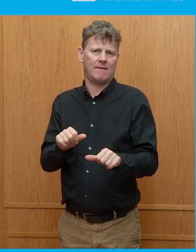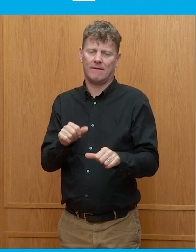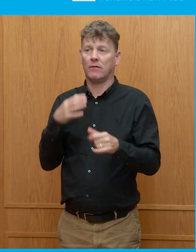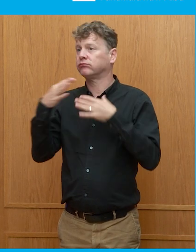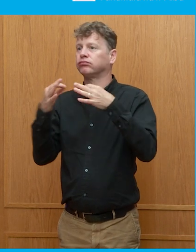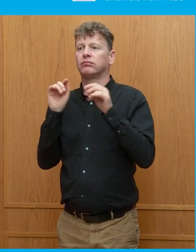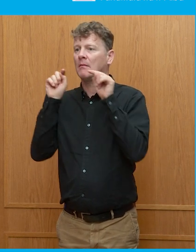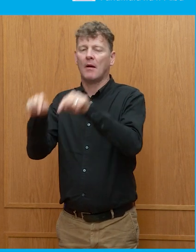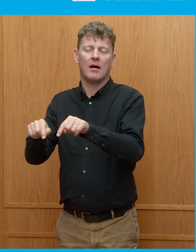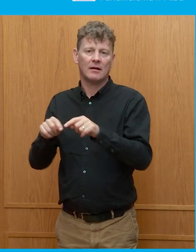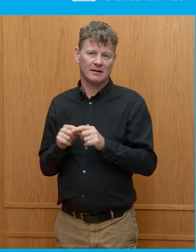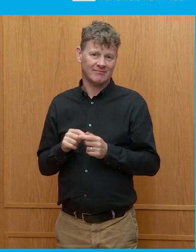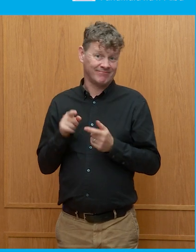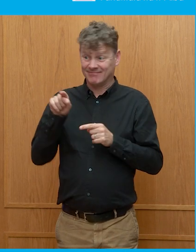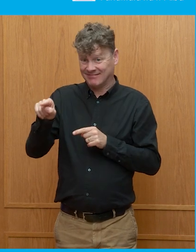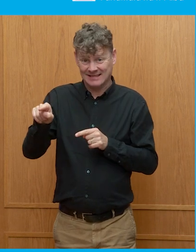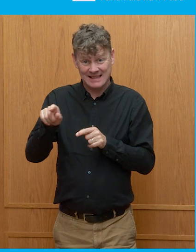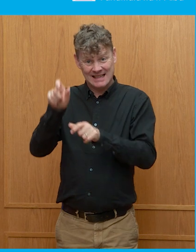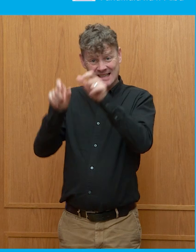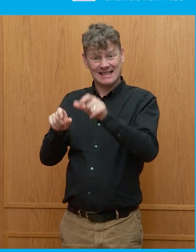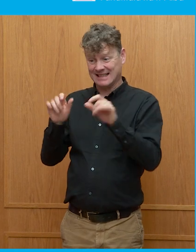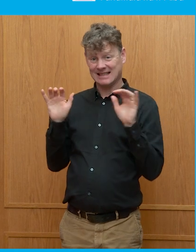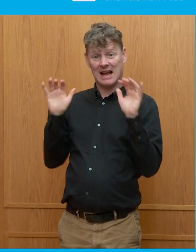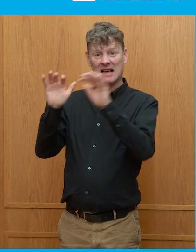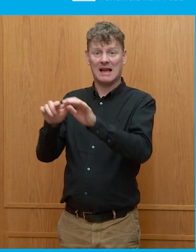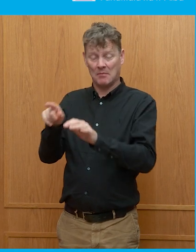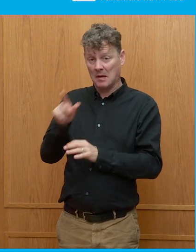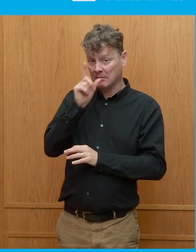I actually think these are some of the kind of solutions